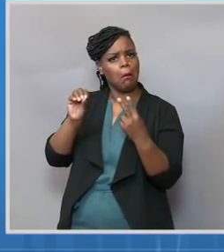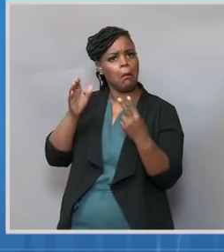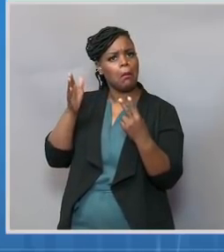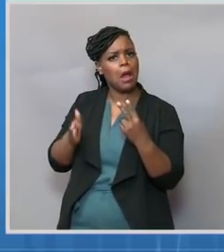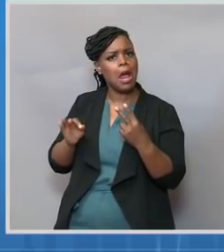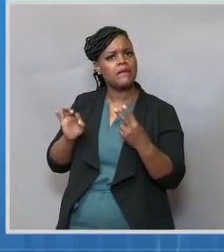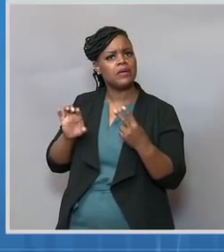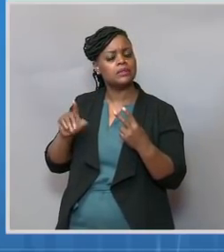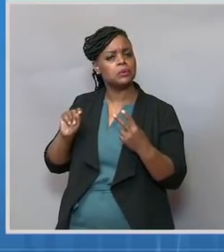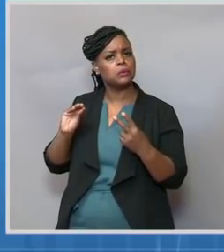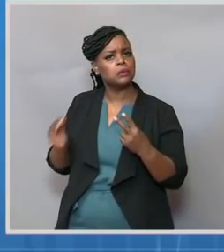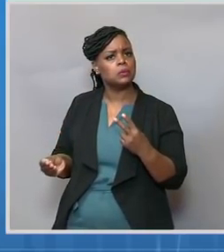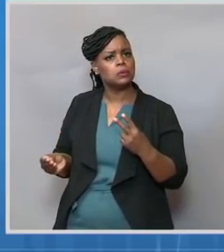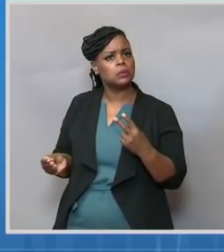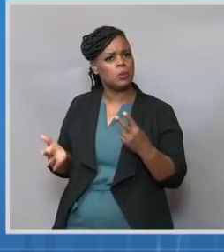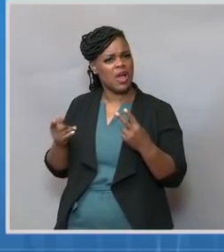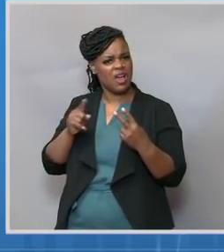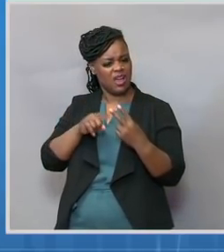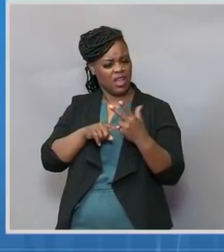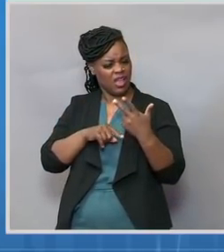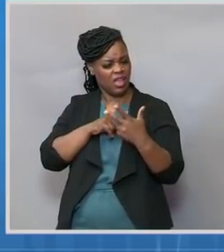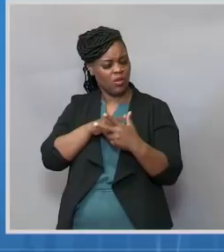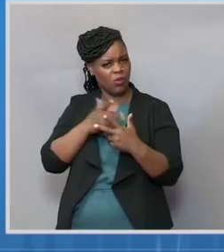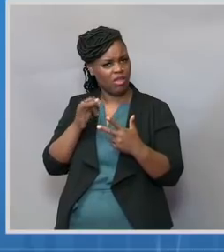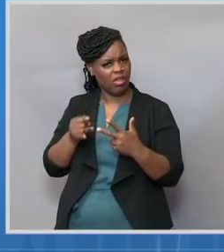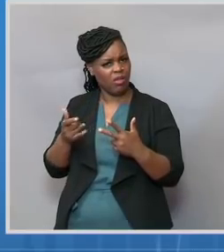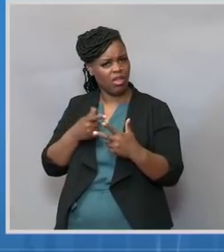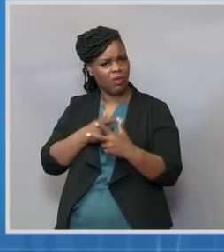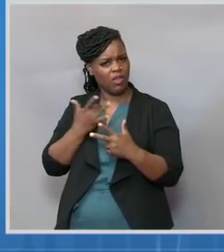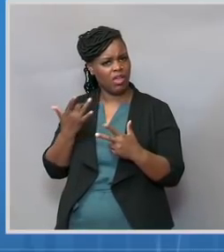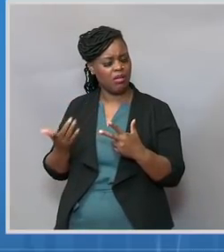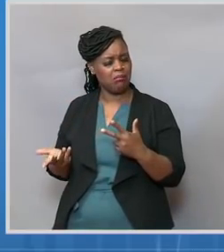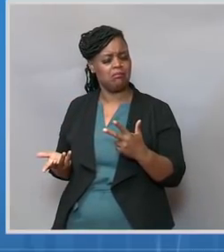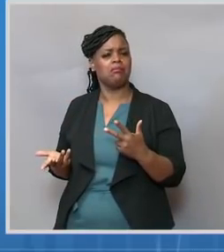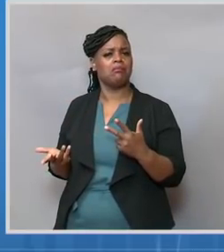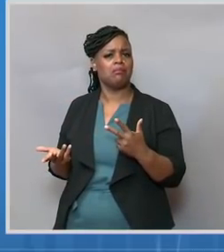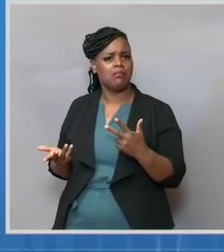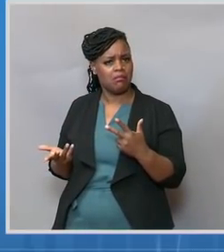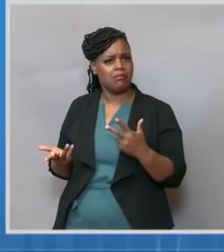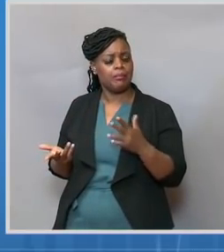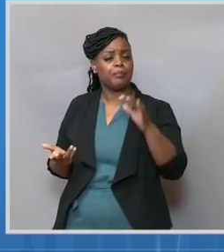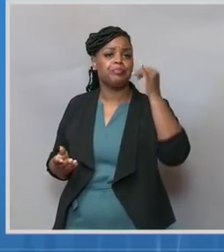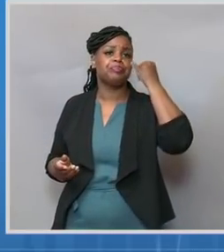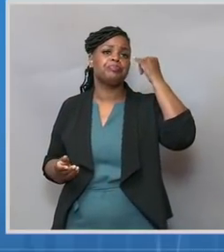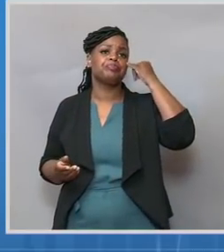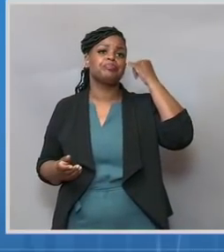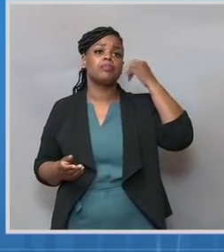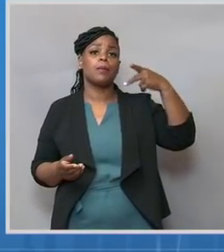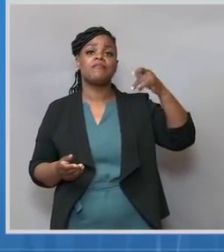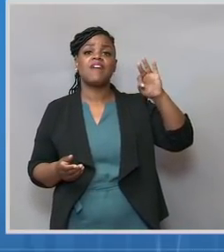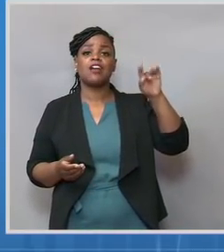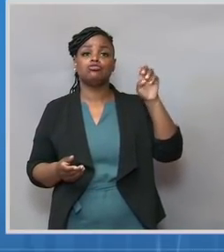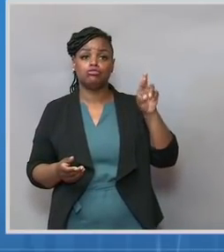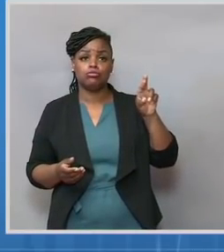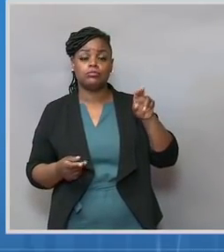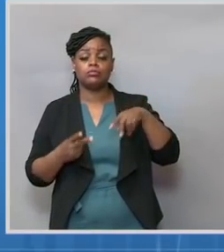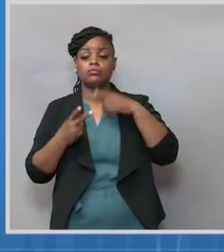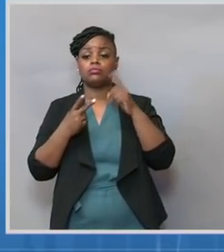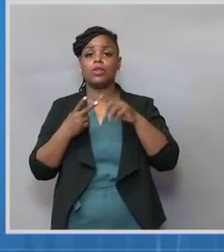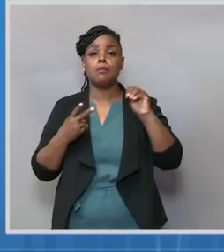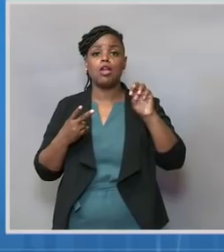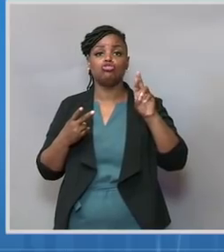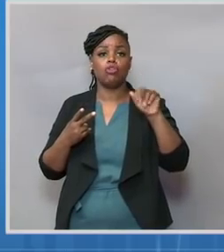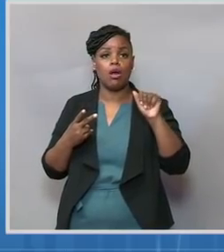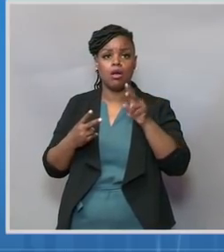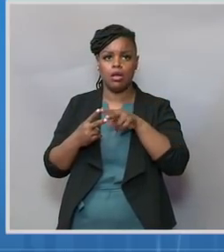be using the J&J vaccine at all if you have two vaccines that don't have any, you know, even rare side effect associated with them?